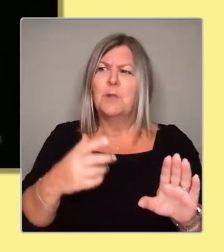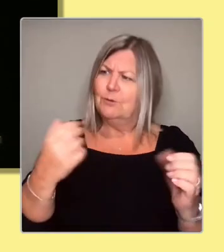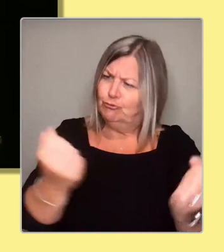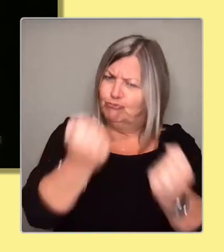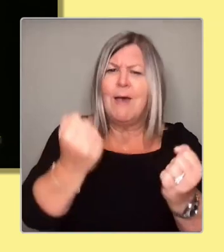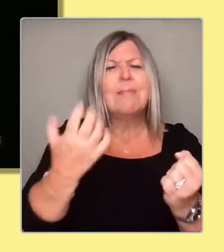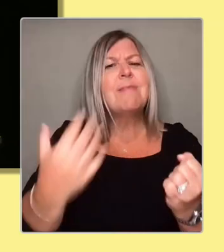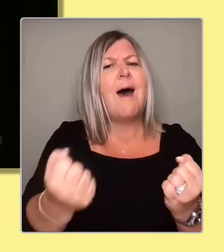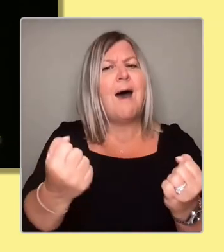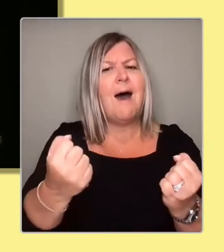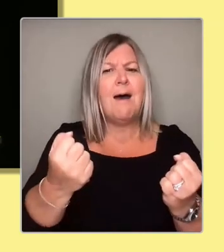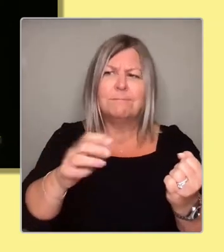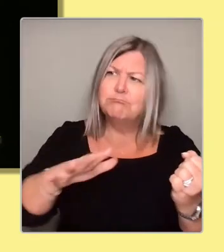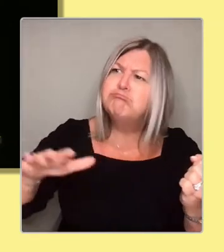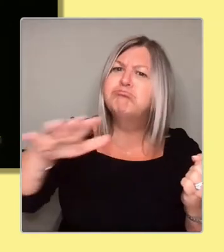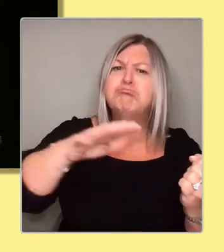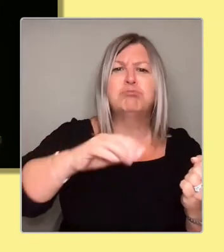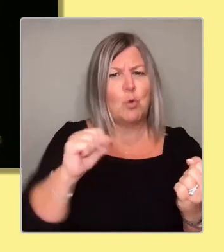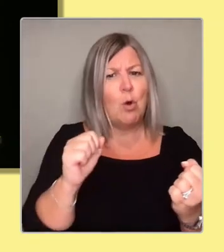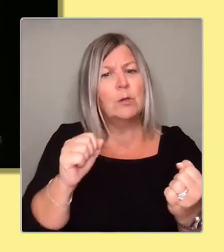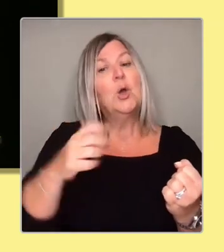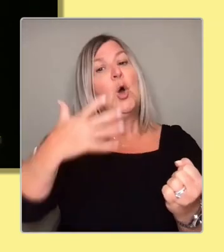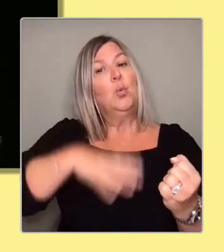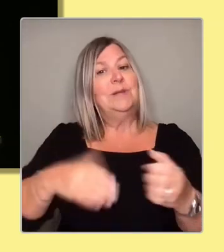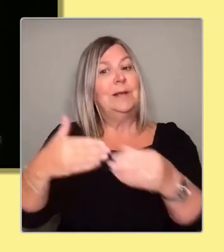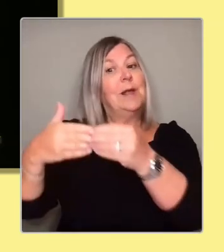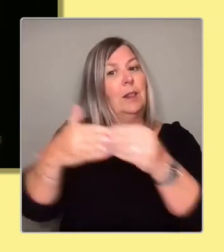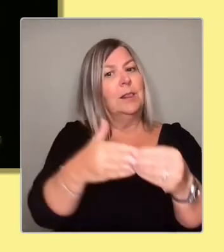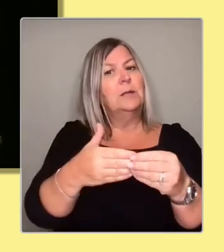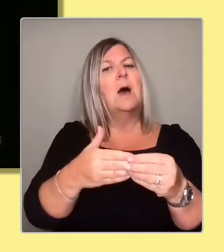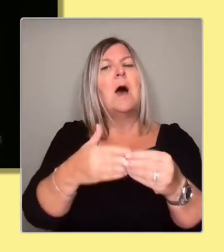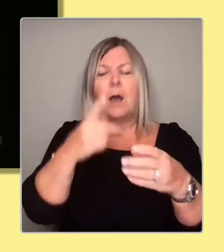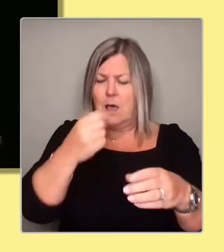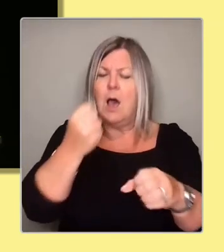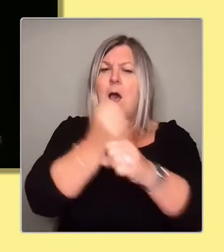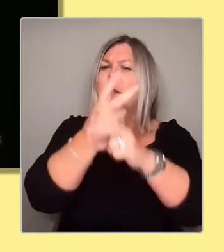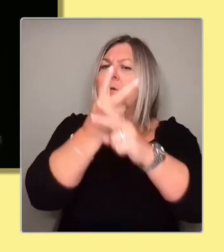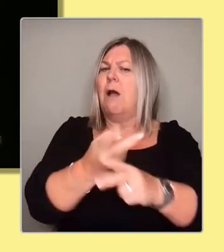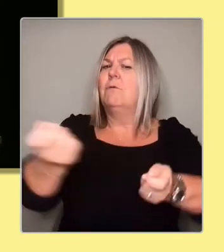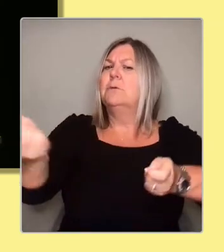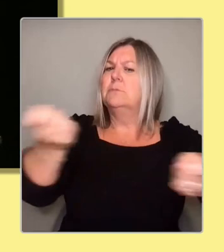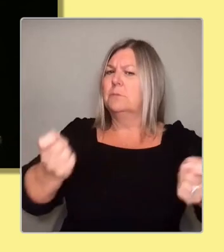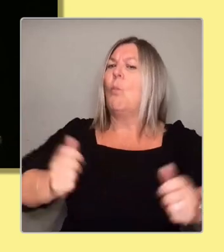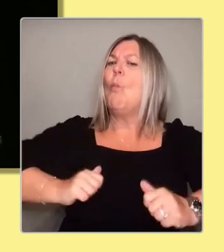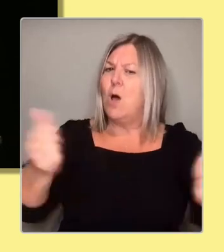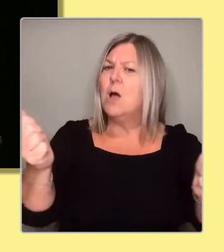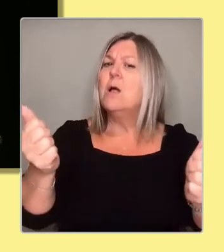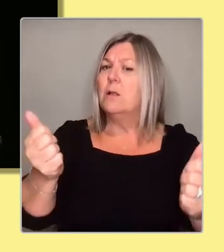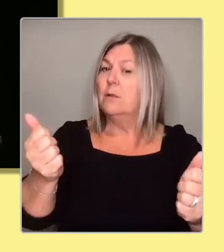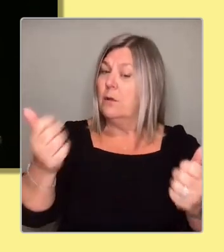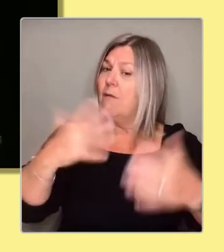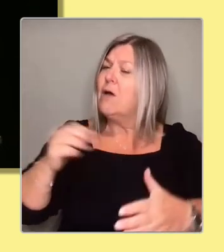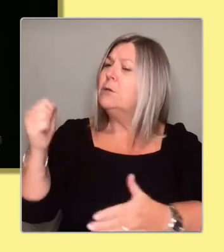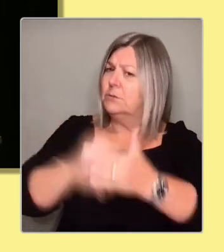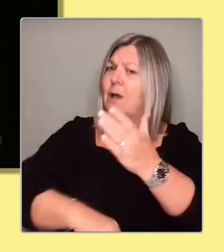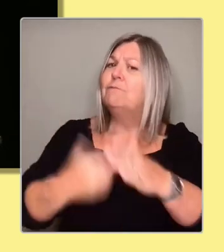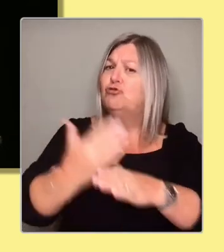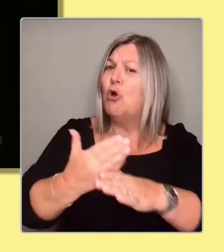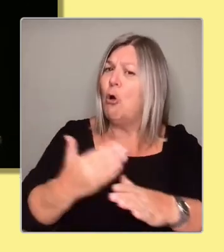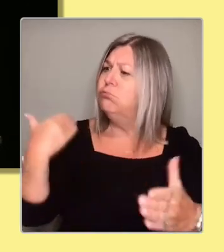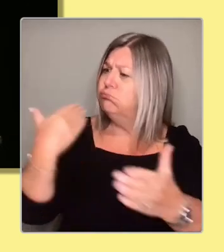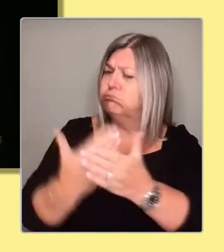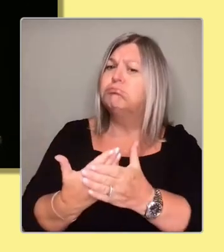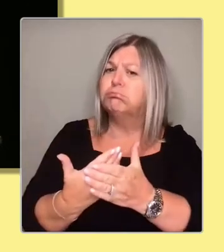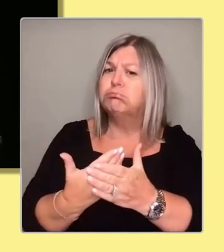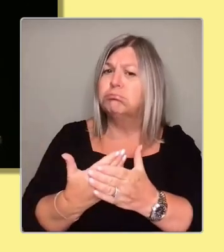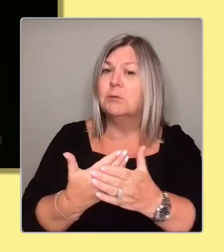who can govern well. I've got the experience. I've had some of the toughest jobs in government. You may have heard of the health secretary in the midst of a global